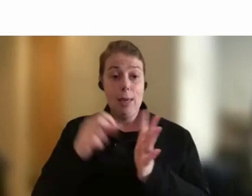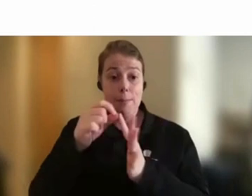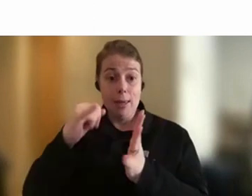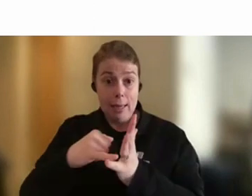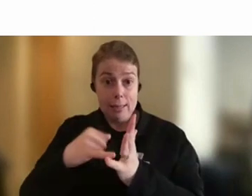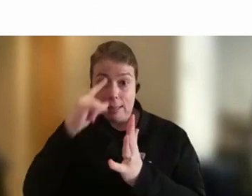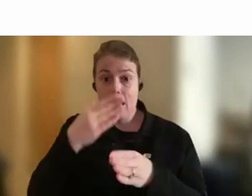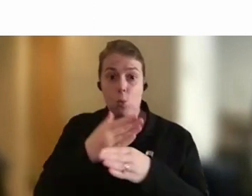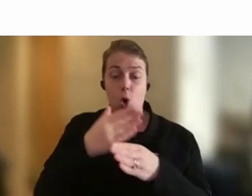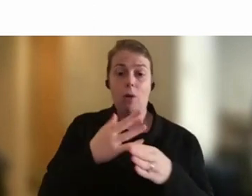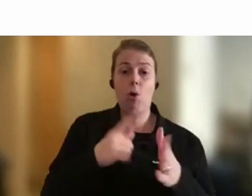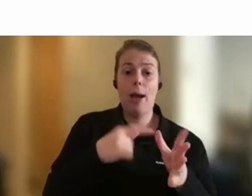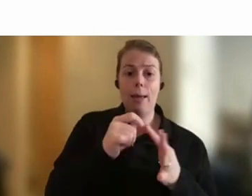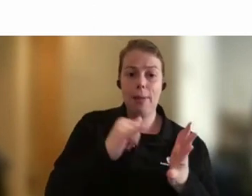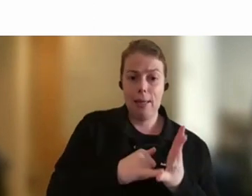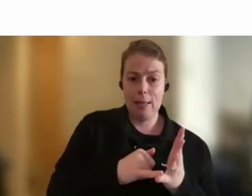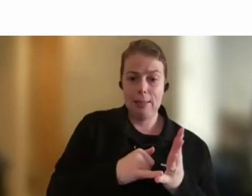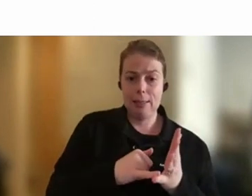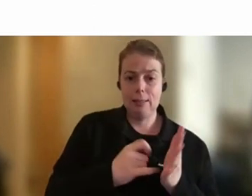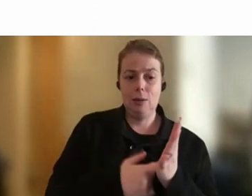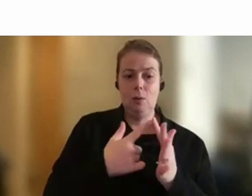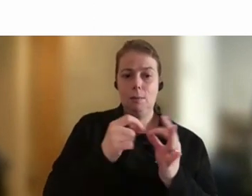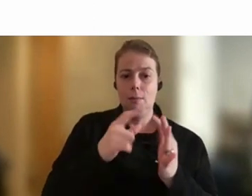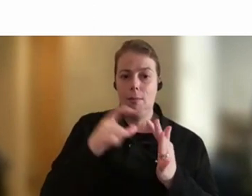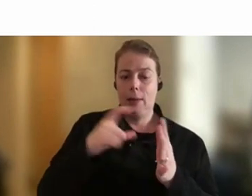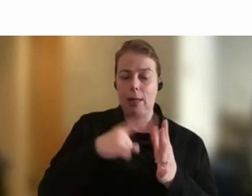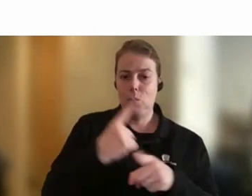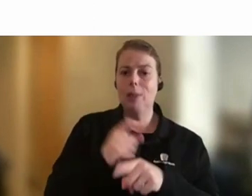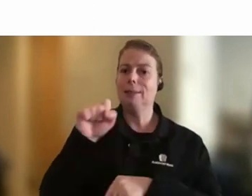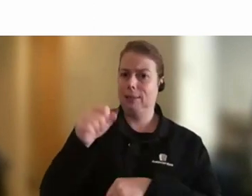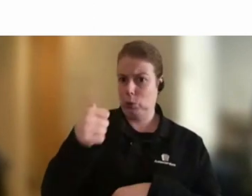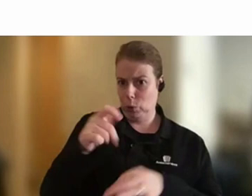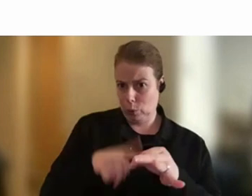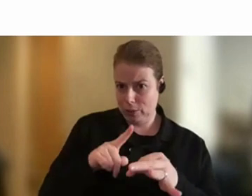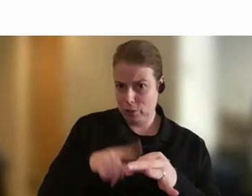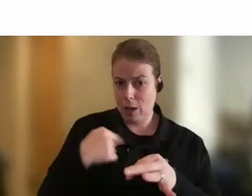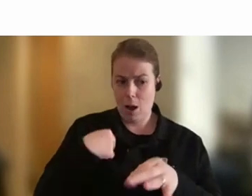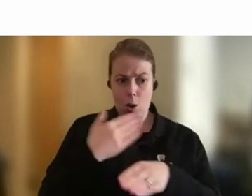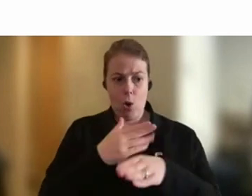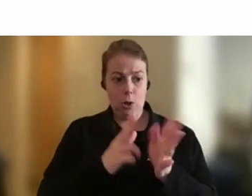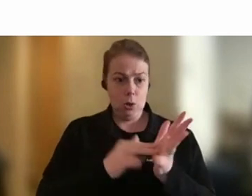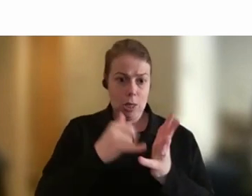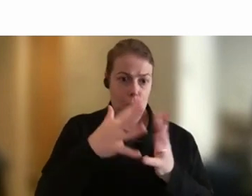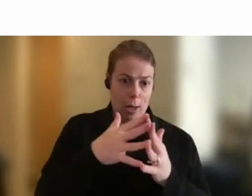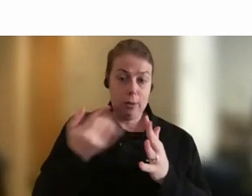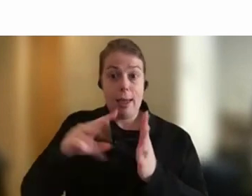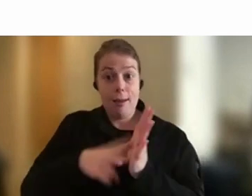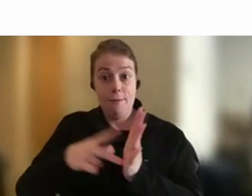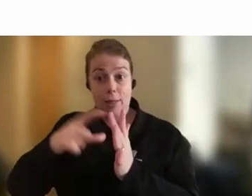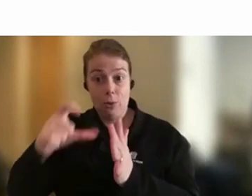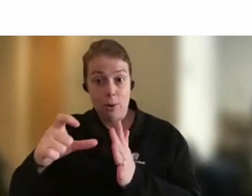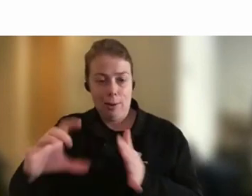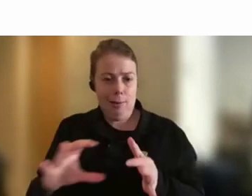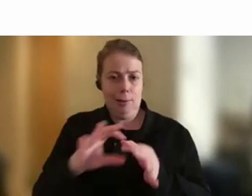Yeah, it's a really good question, Mark. And I worked across both New South Wales and Victoria. And it actually links to the earlier question